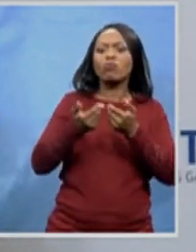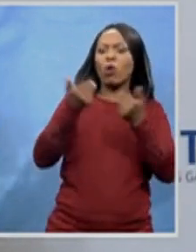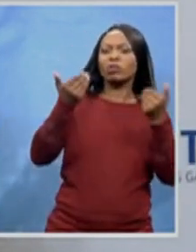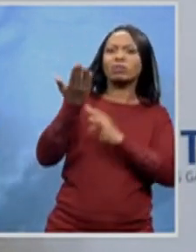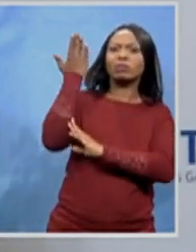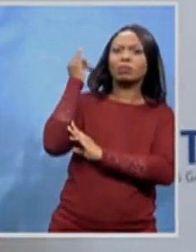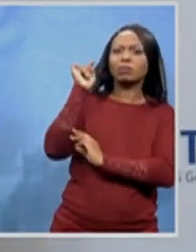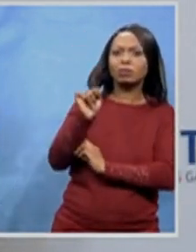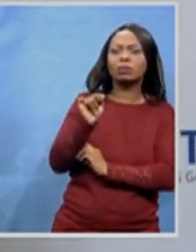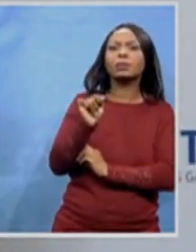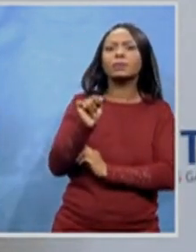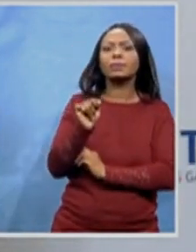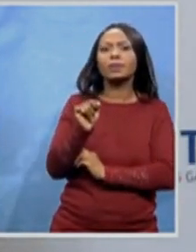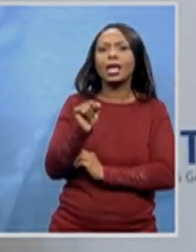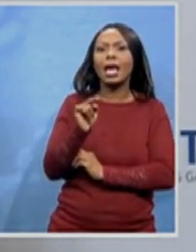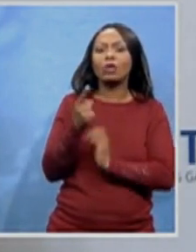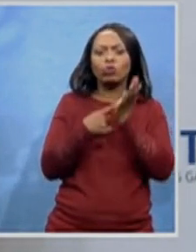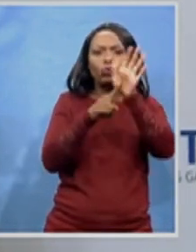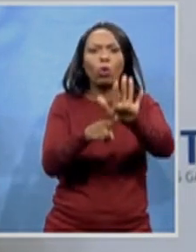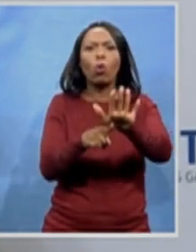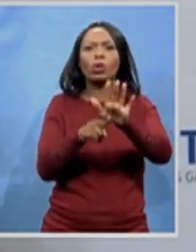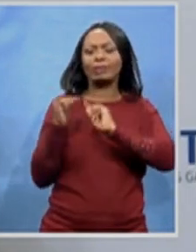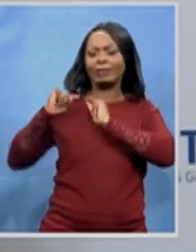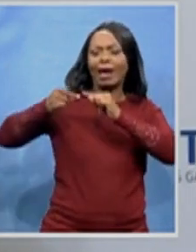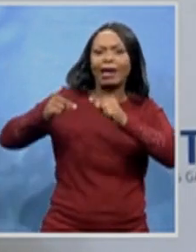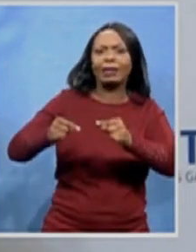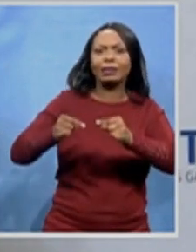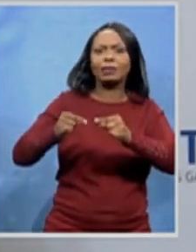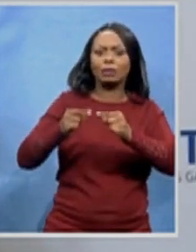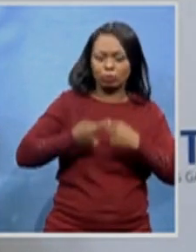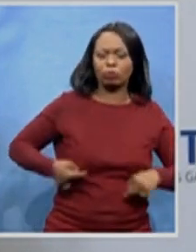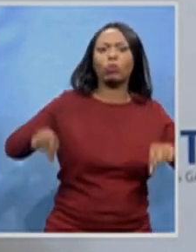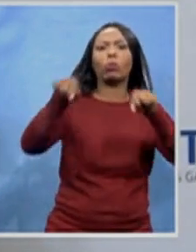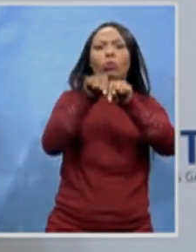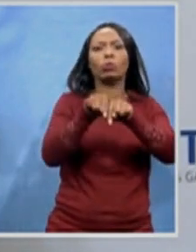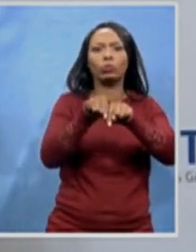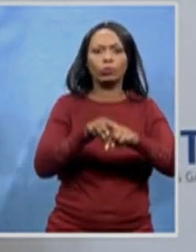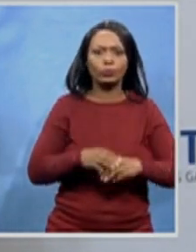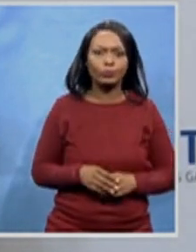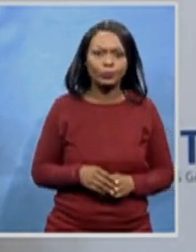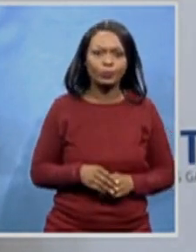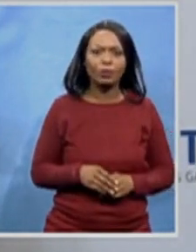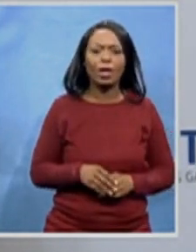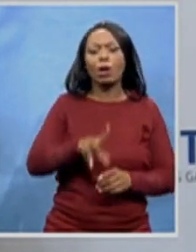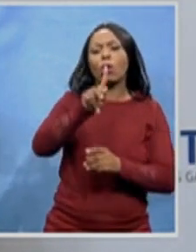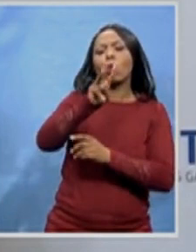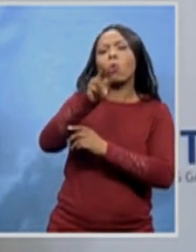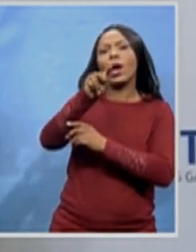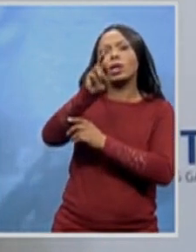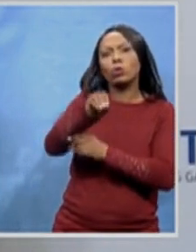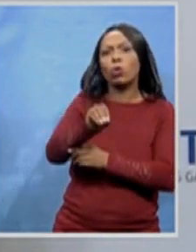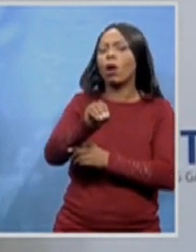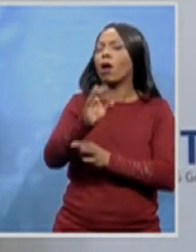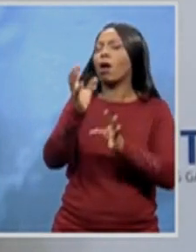Criticized by some as a music with no meaning, Guaito challenged all and brought engagements about